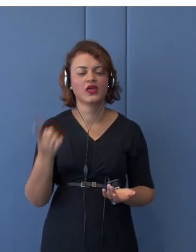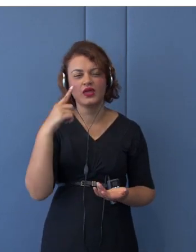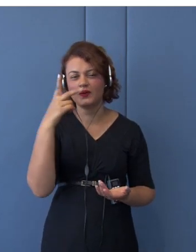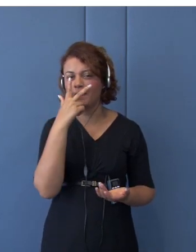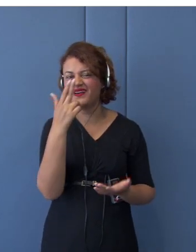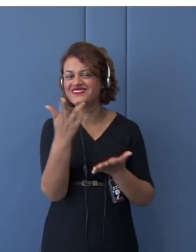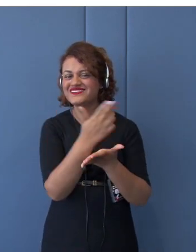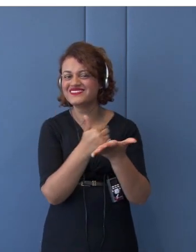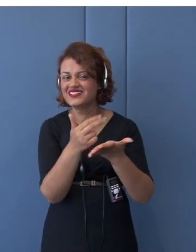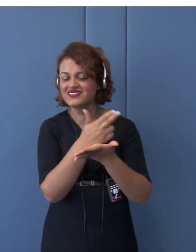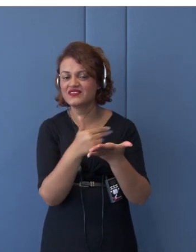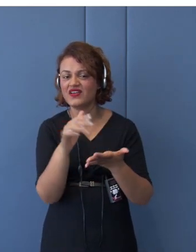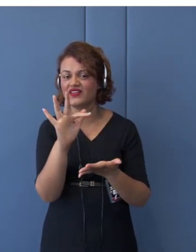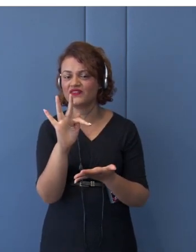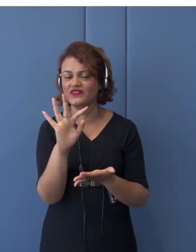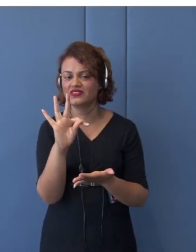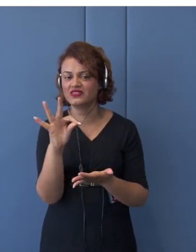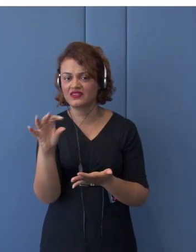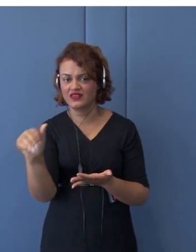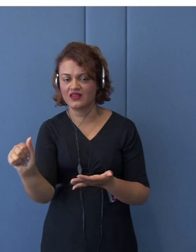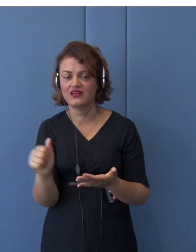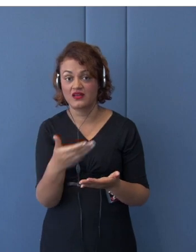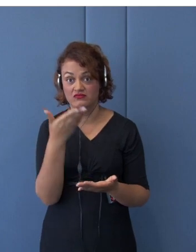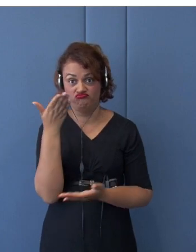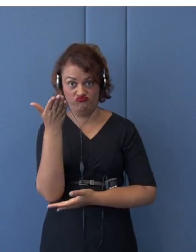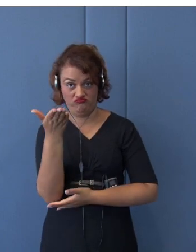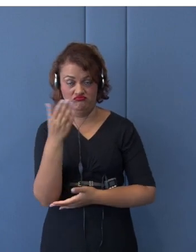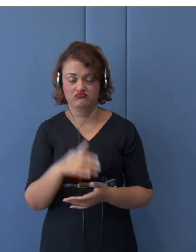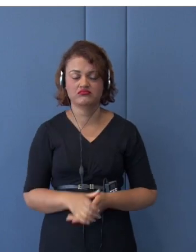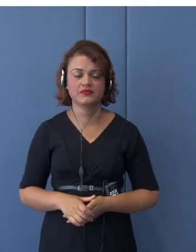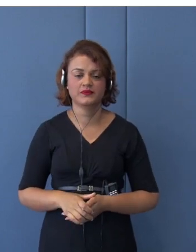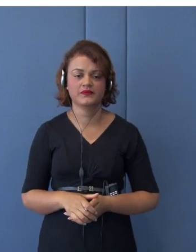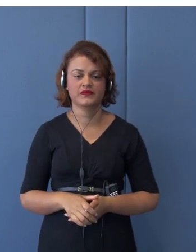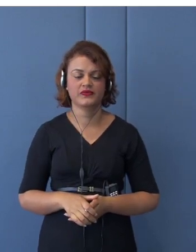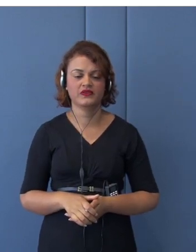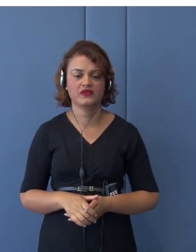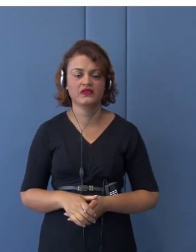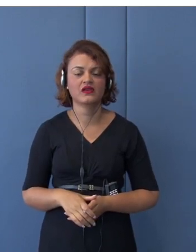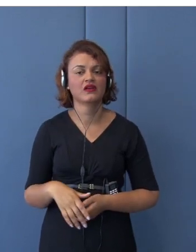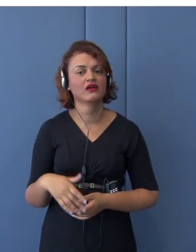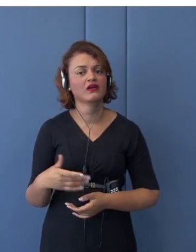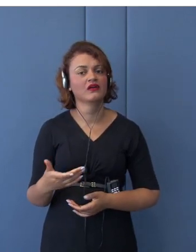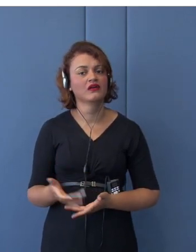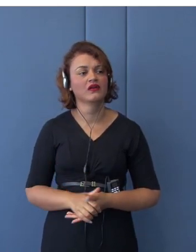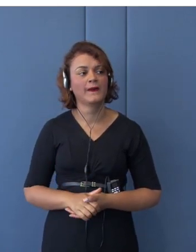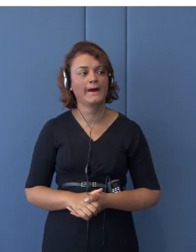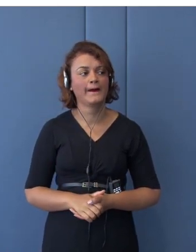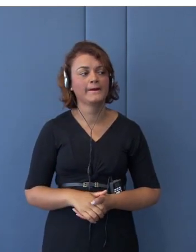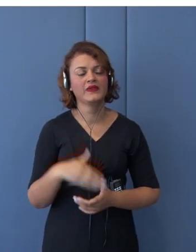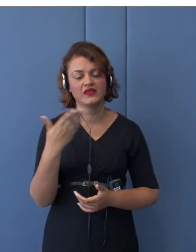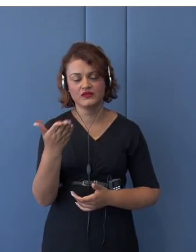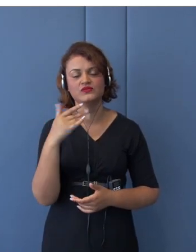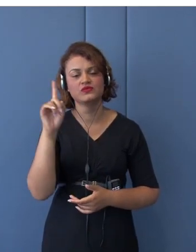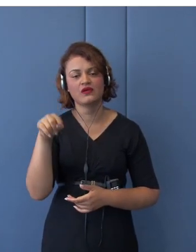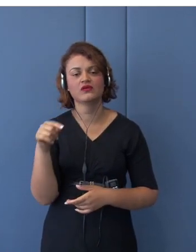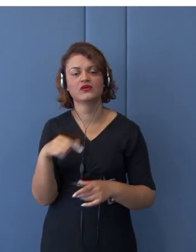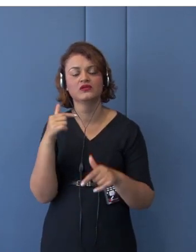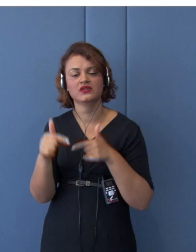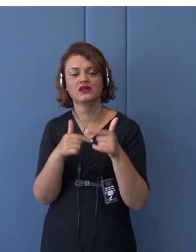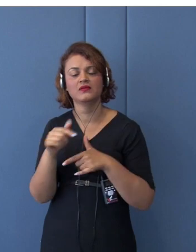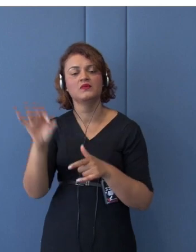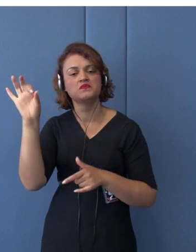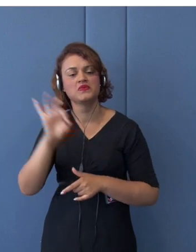This is the composition in terms of, you know, percentage for GDP